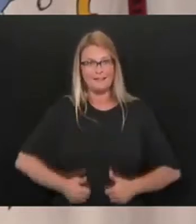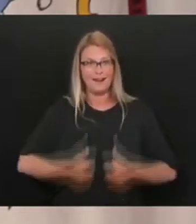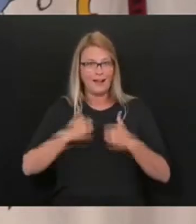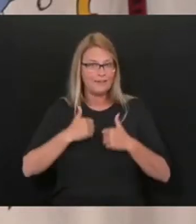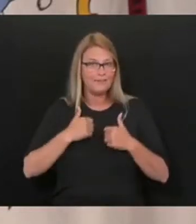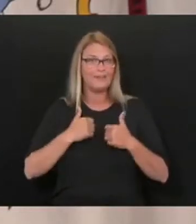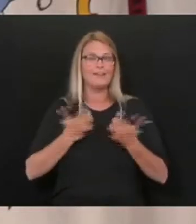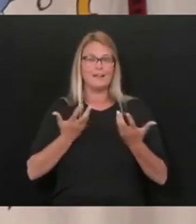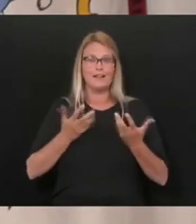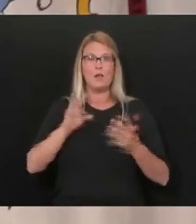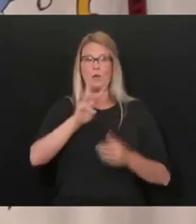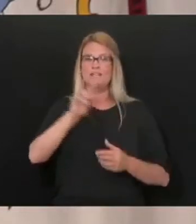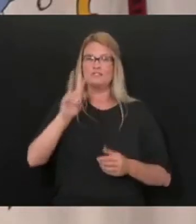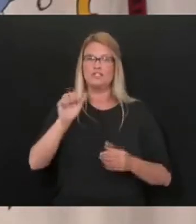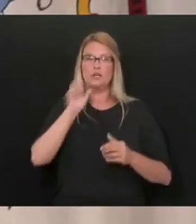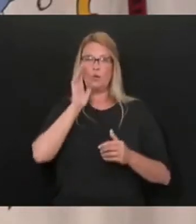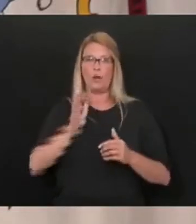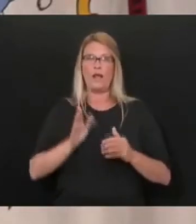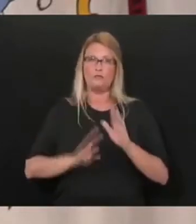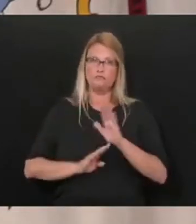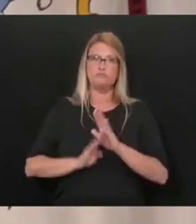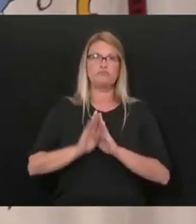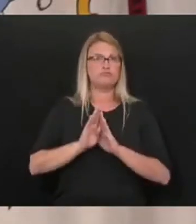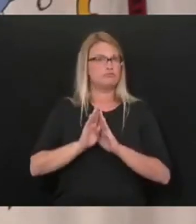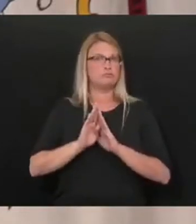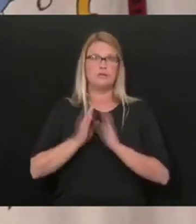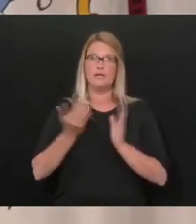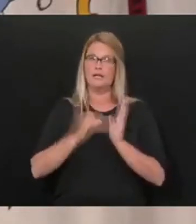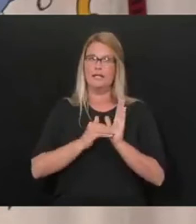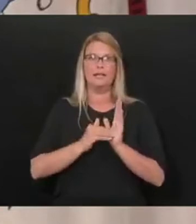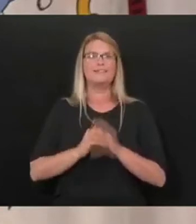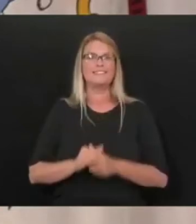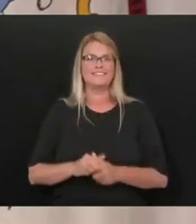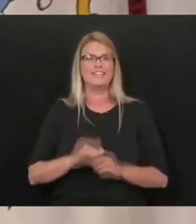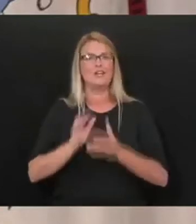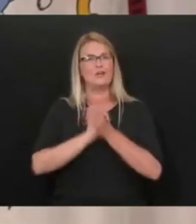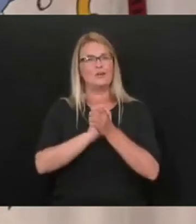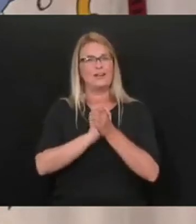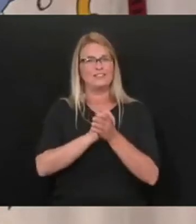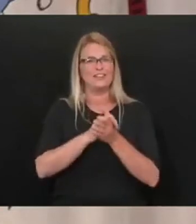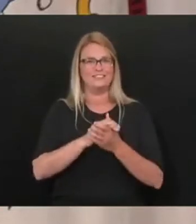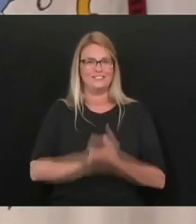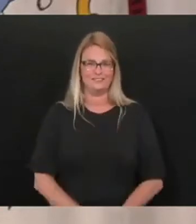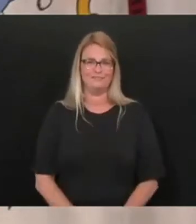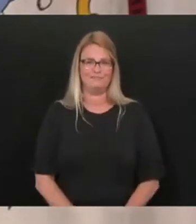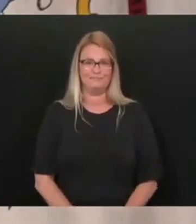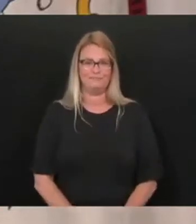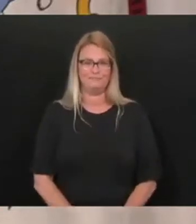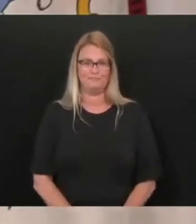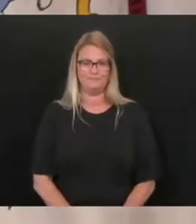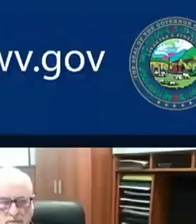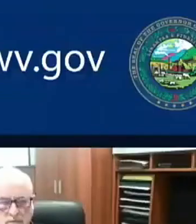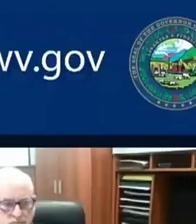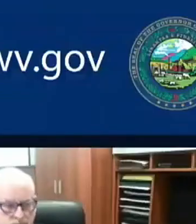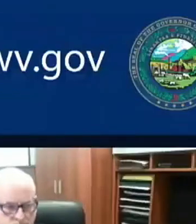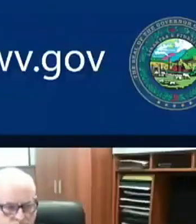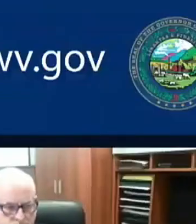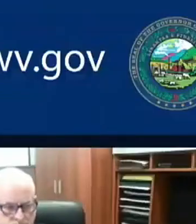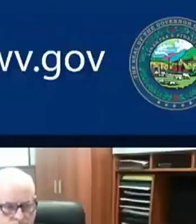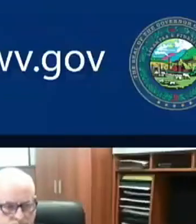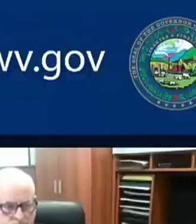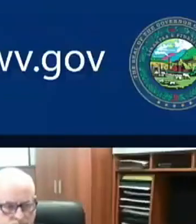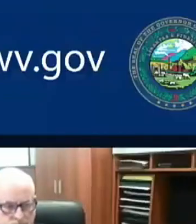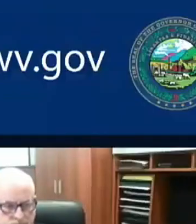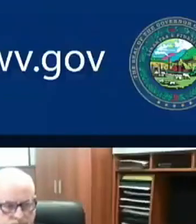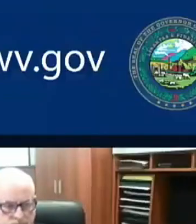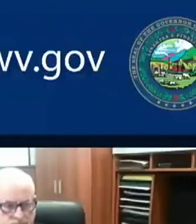Virginia is going to thrive more and more and more. Congratulations. Keep it up. All right. Thank you, Governor. Let's first go to